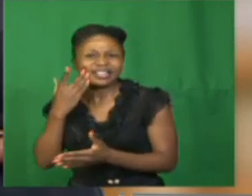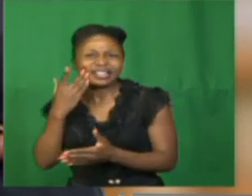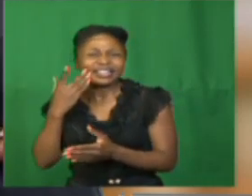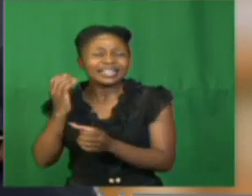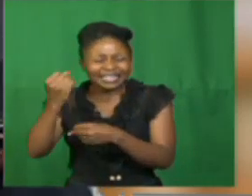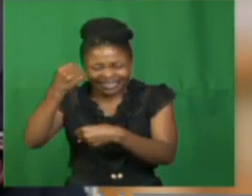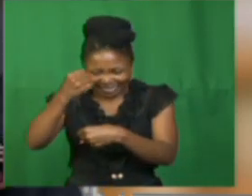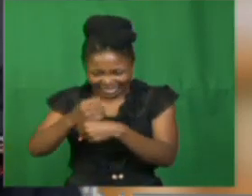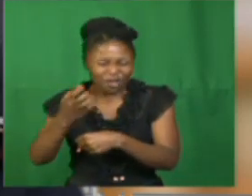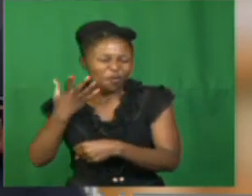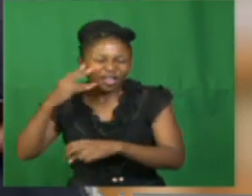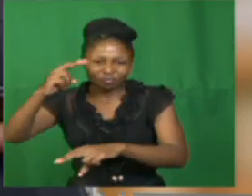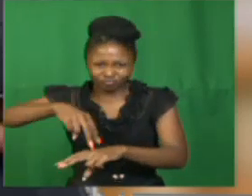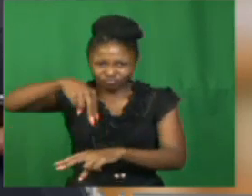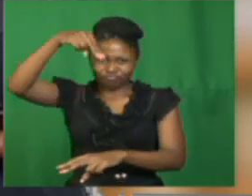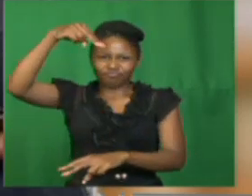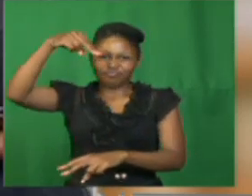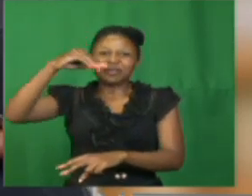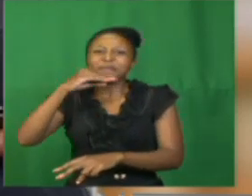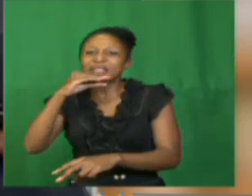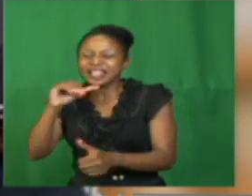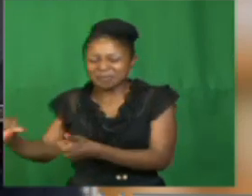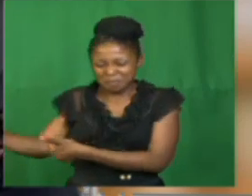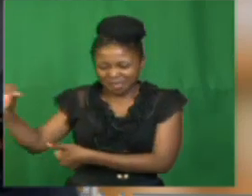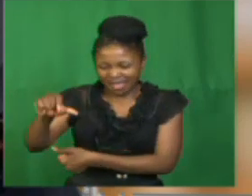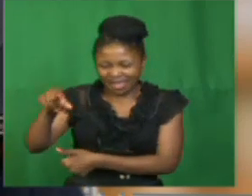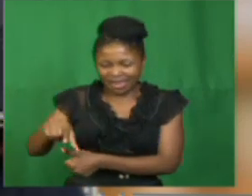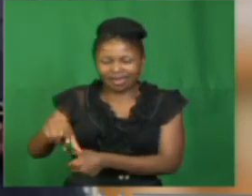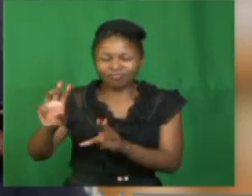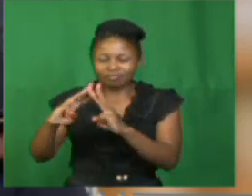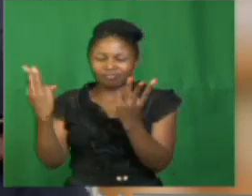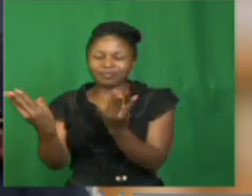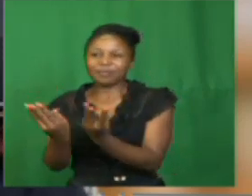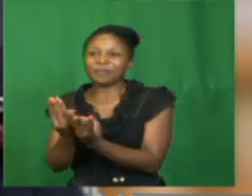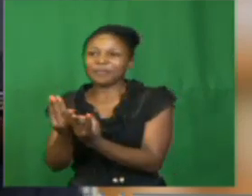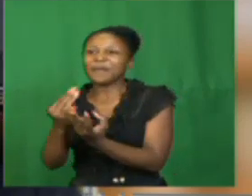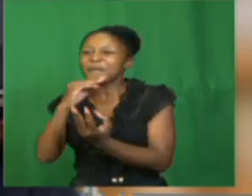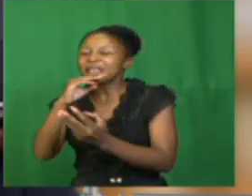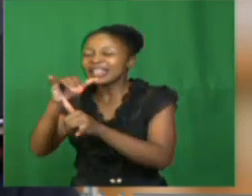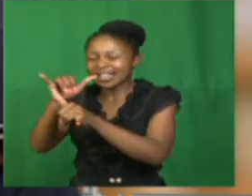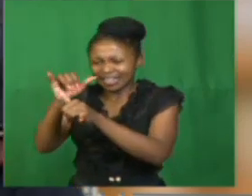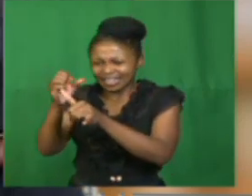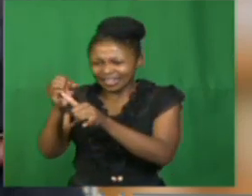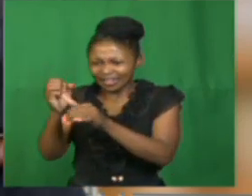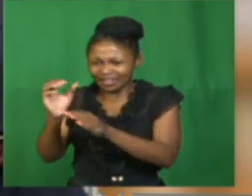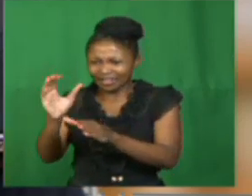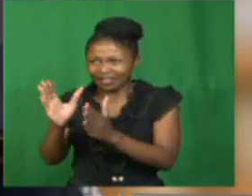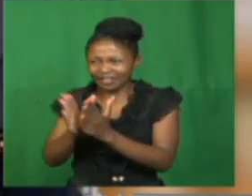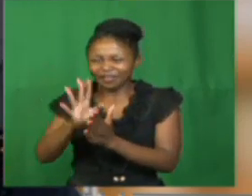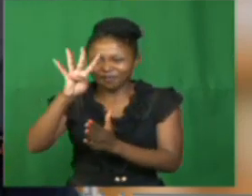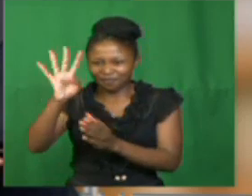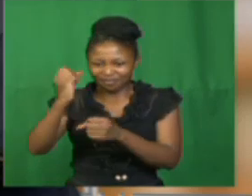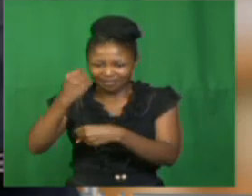that Christ came back to earth. He spent 40 days ministering and also appearing to people.